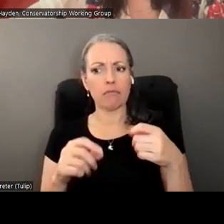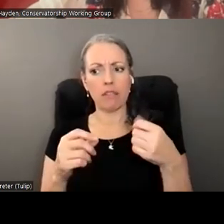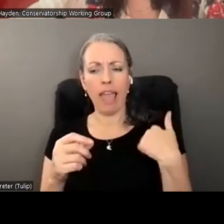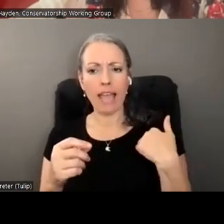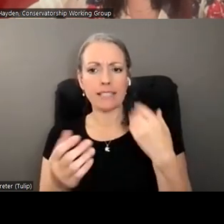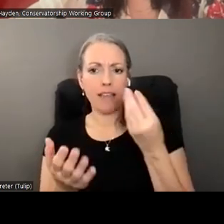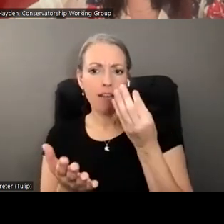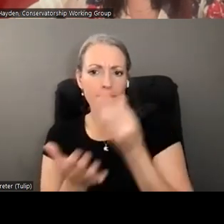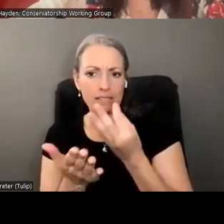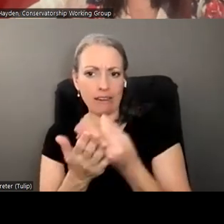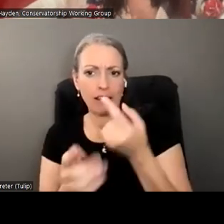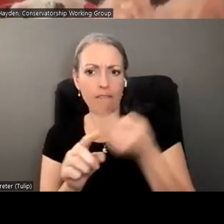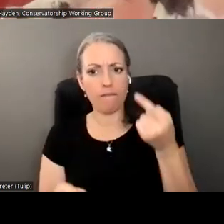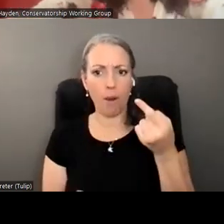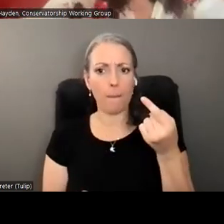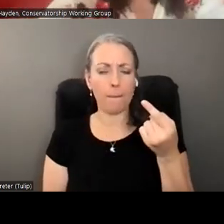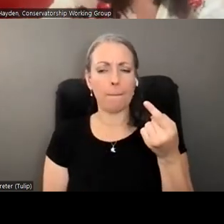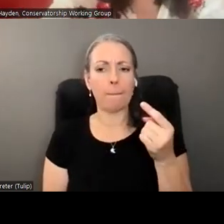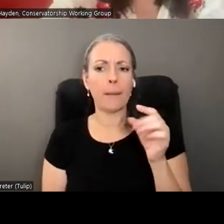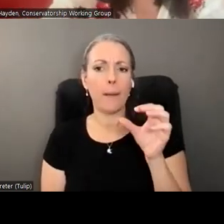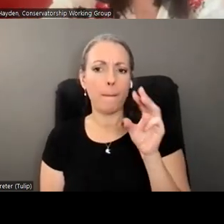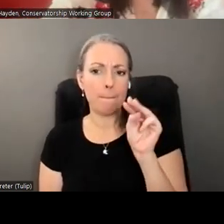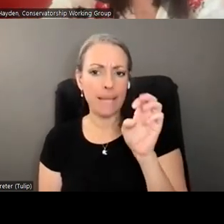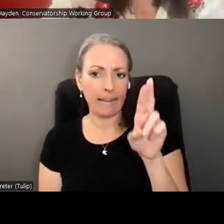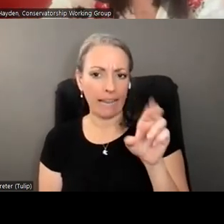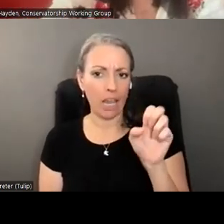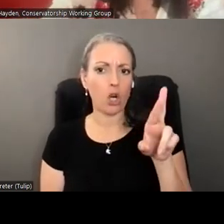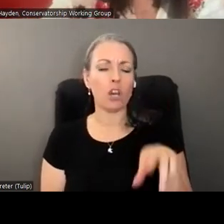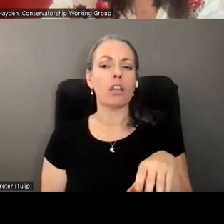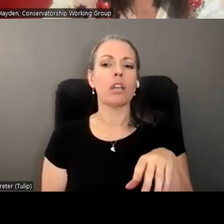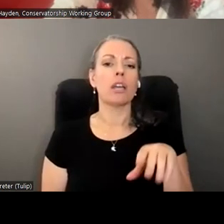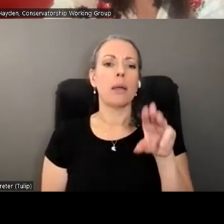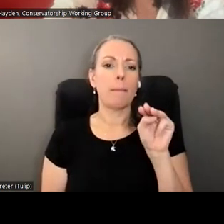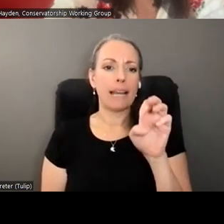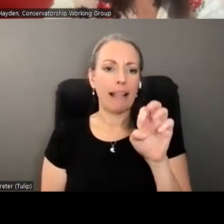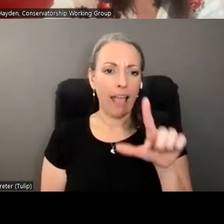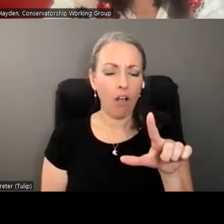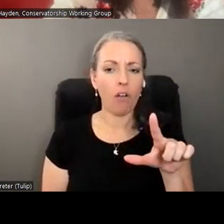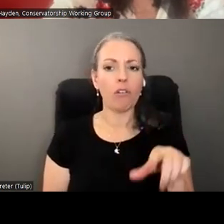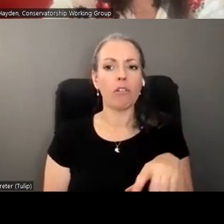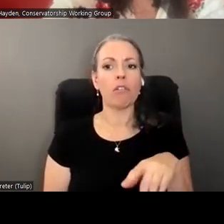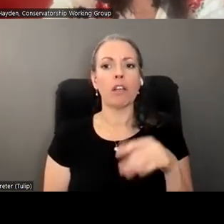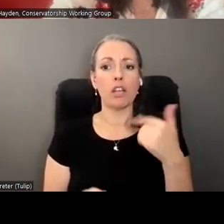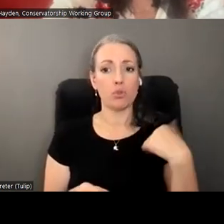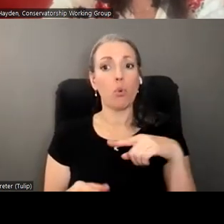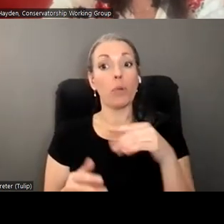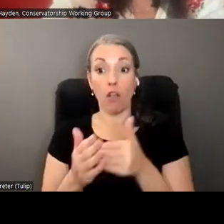for the period of about five years. So we do prosecute it quite often. And there is a big hammer in collateral